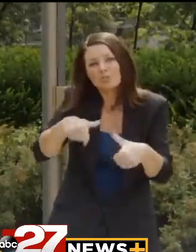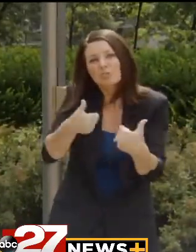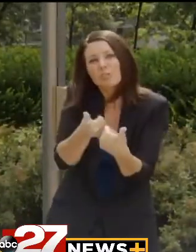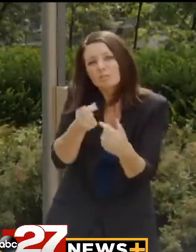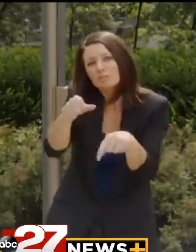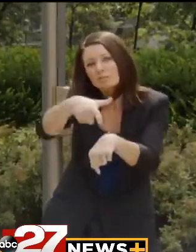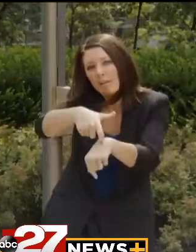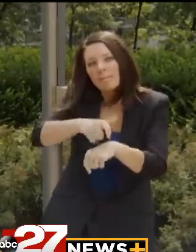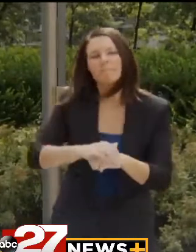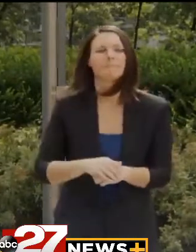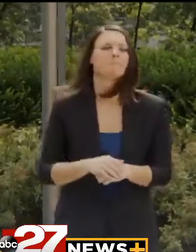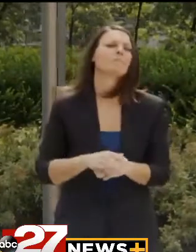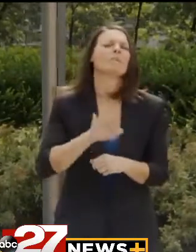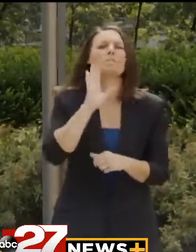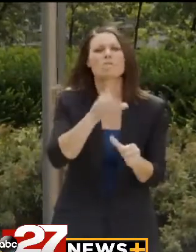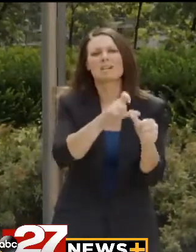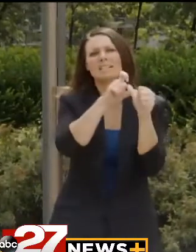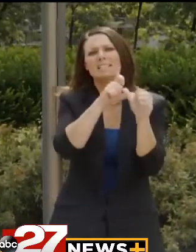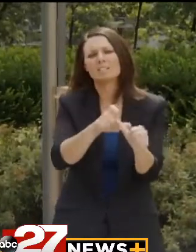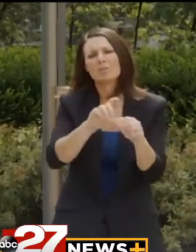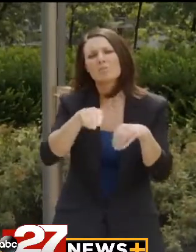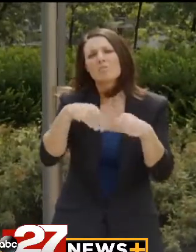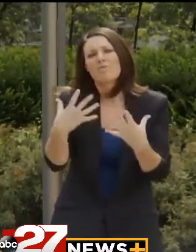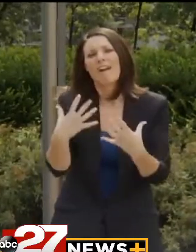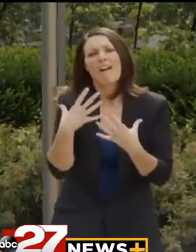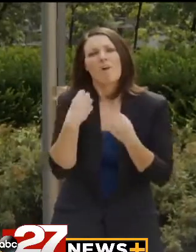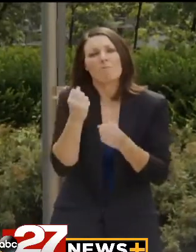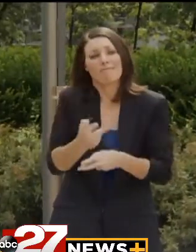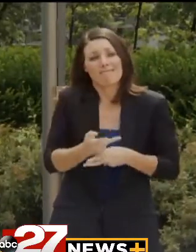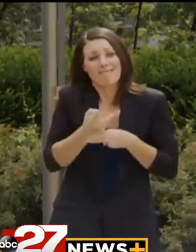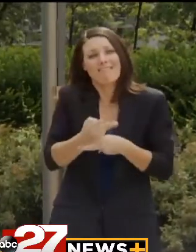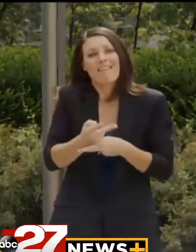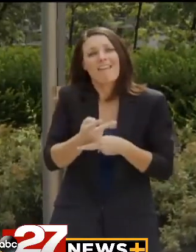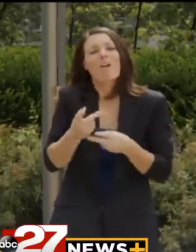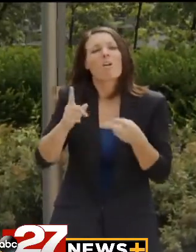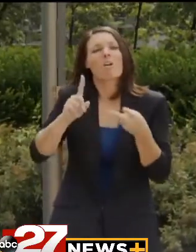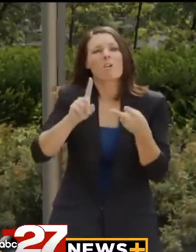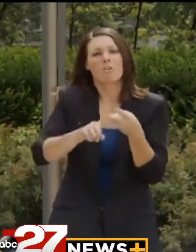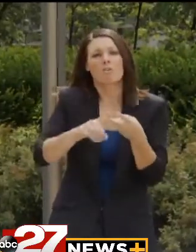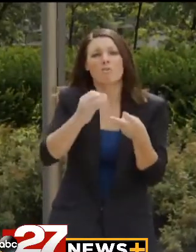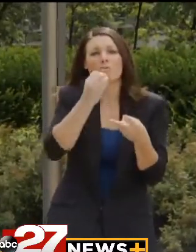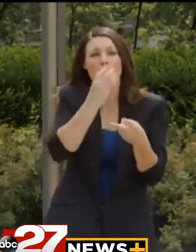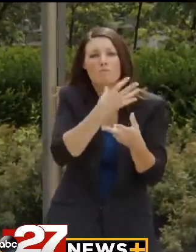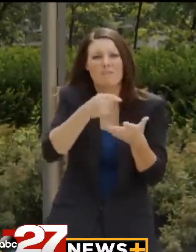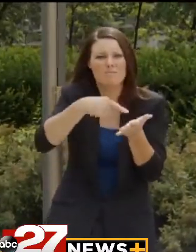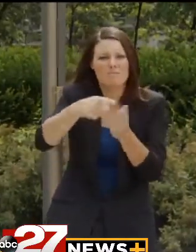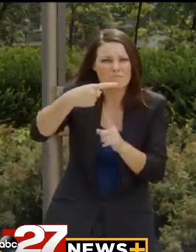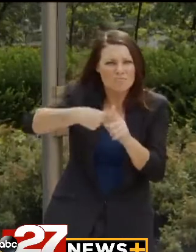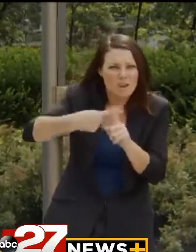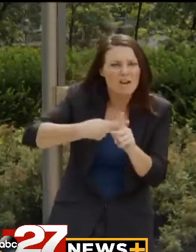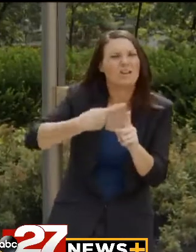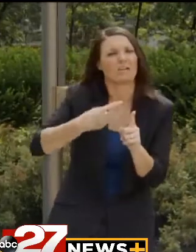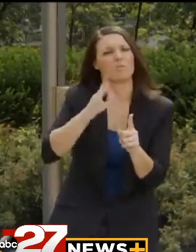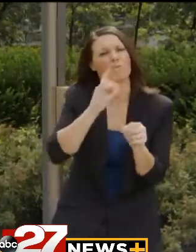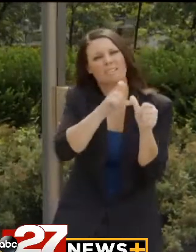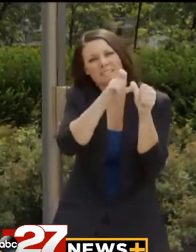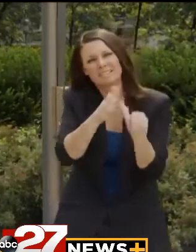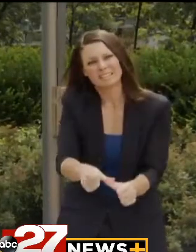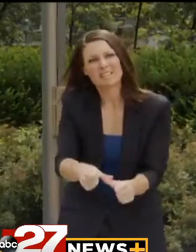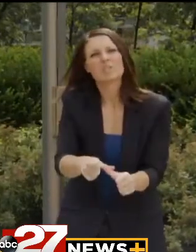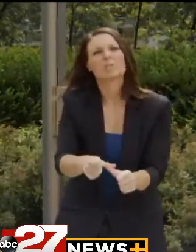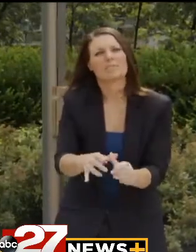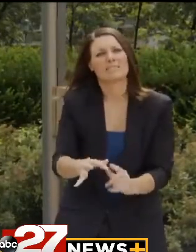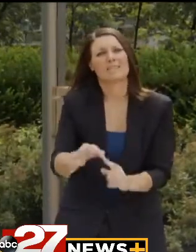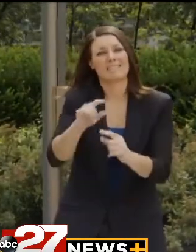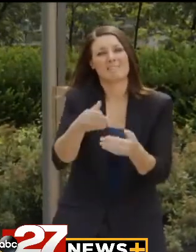will not stop providing access to health care, rental assistance, food, and other essential services, especially as this health